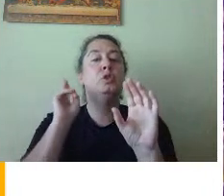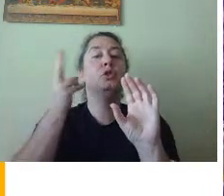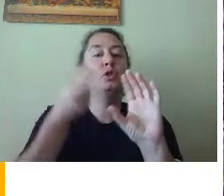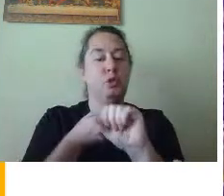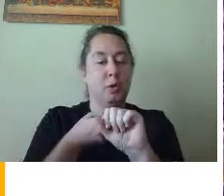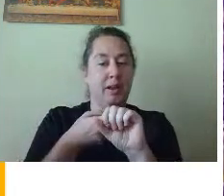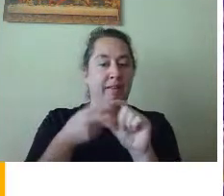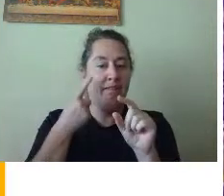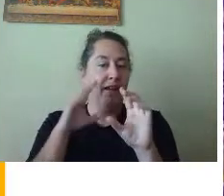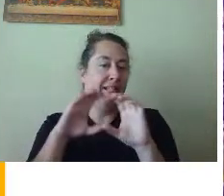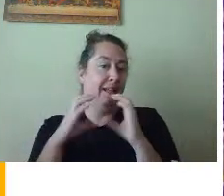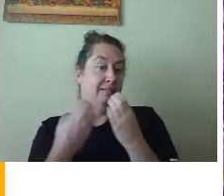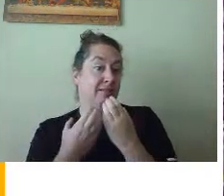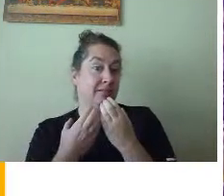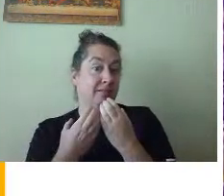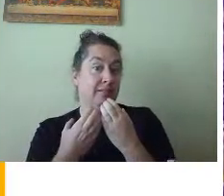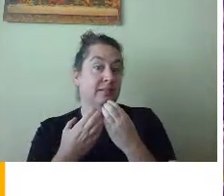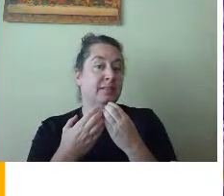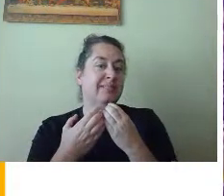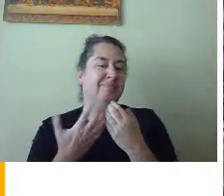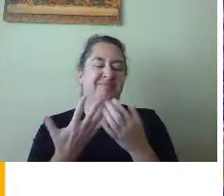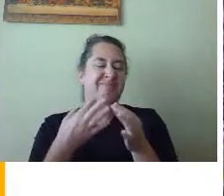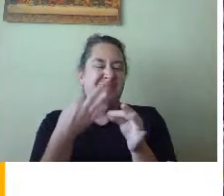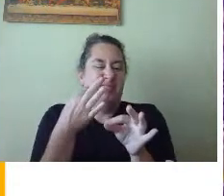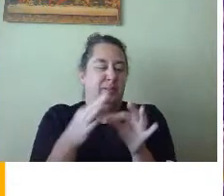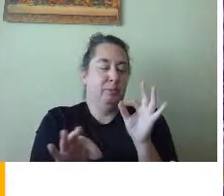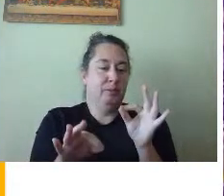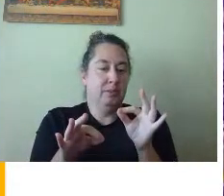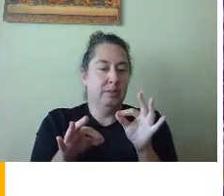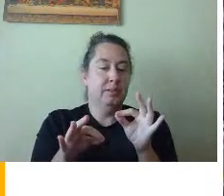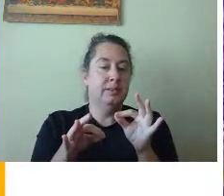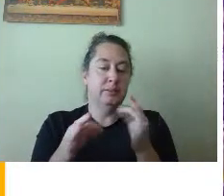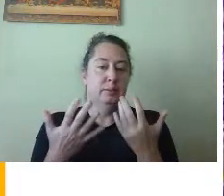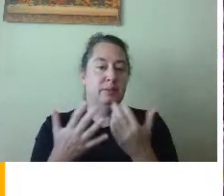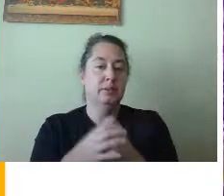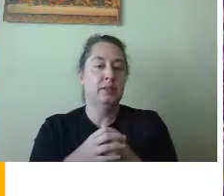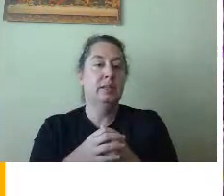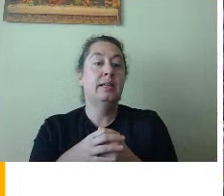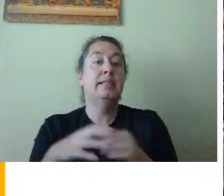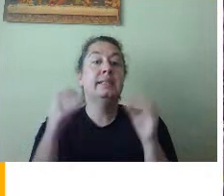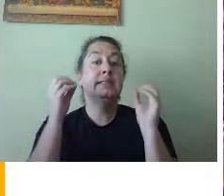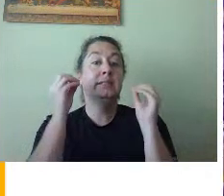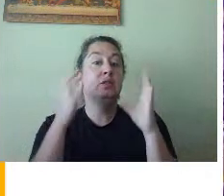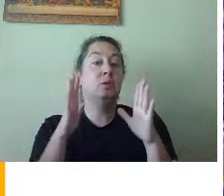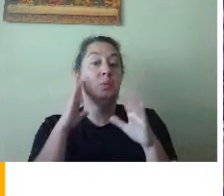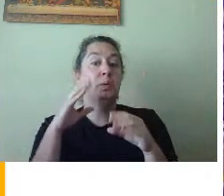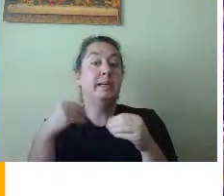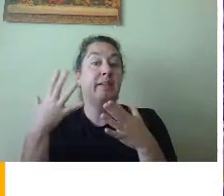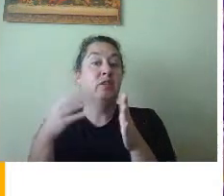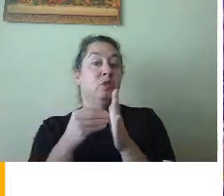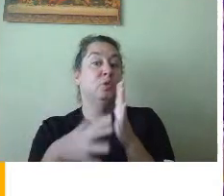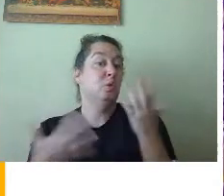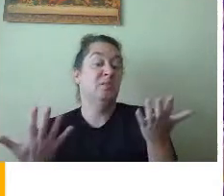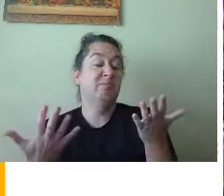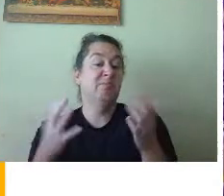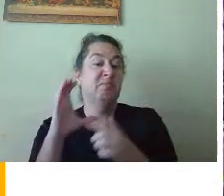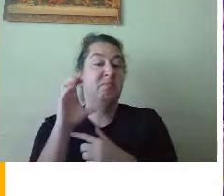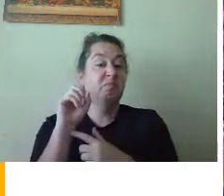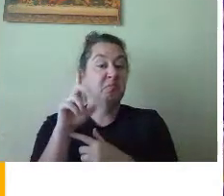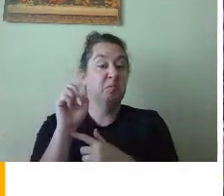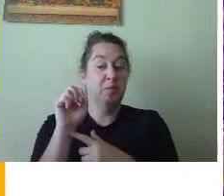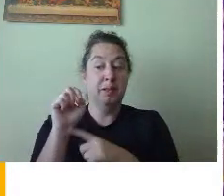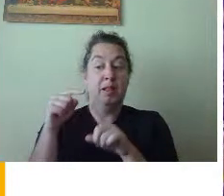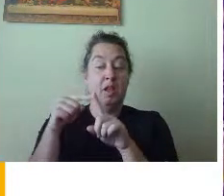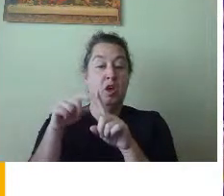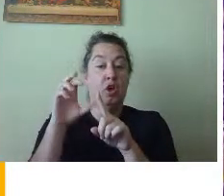class. Now, this is pretty simple. Most of the time, the teachers will give the students a code. And this code